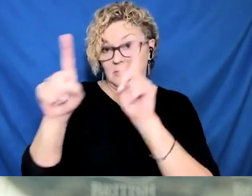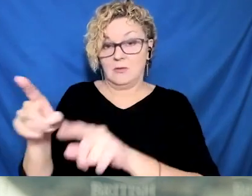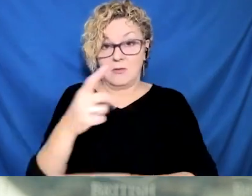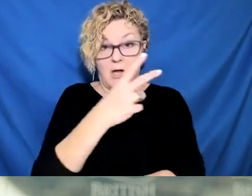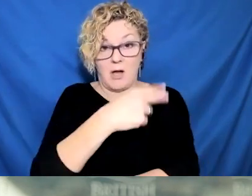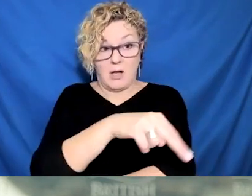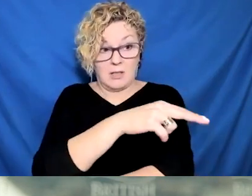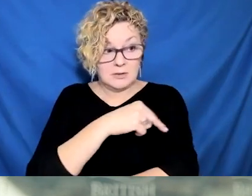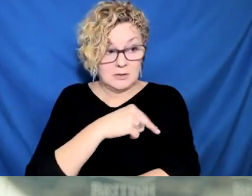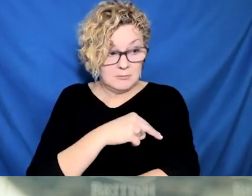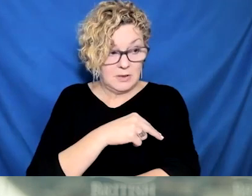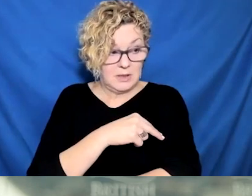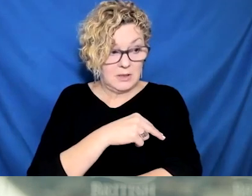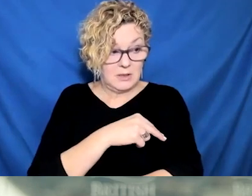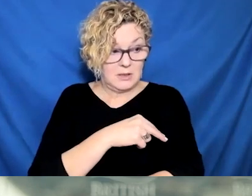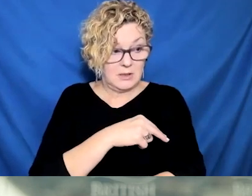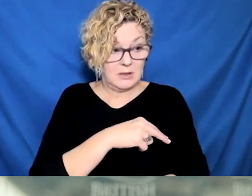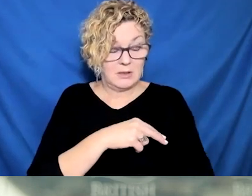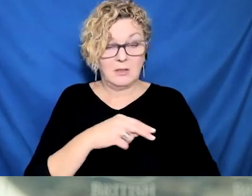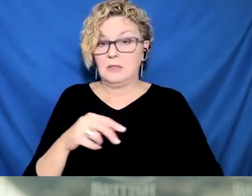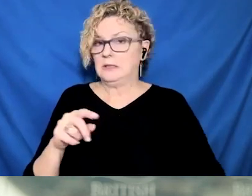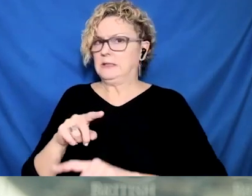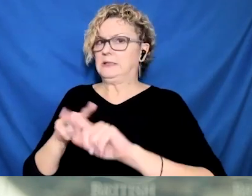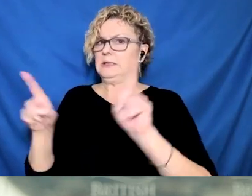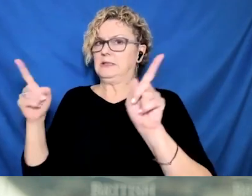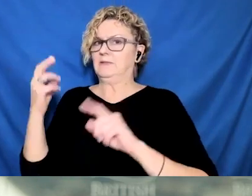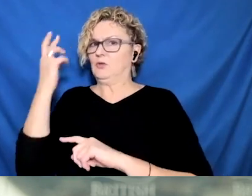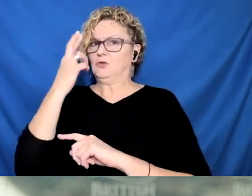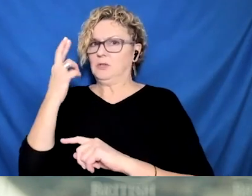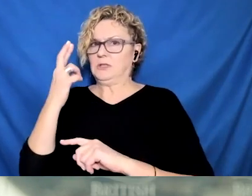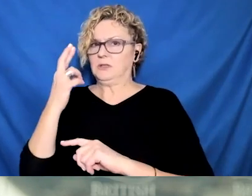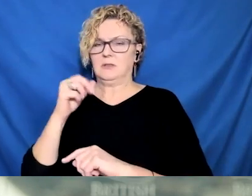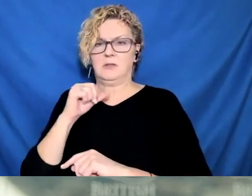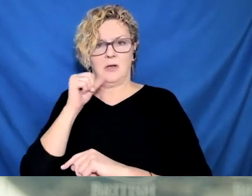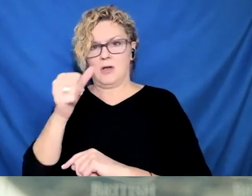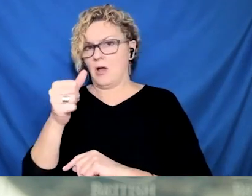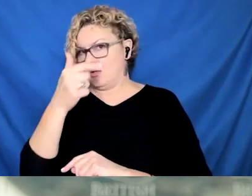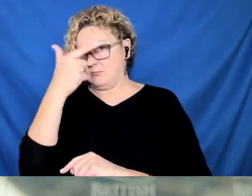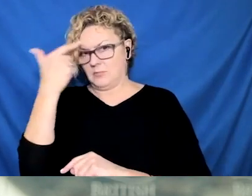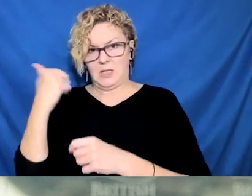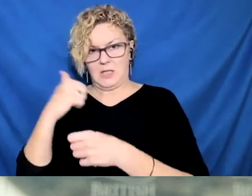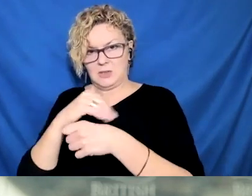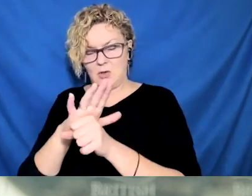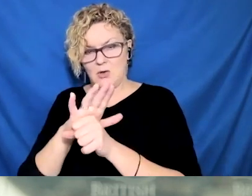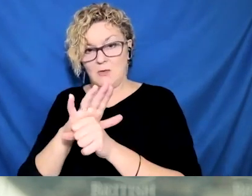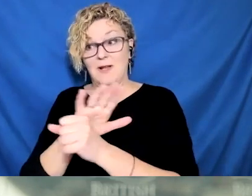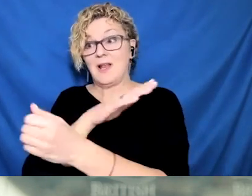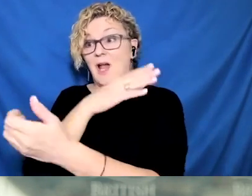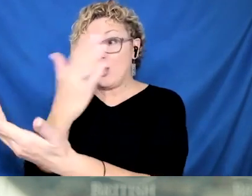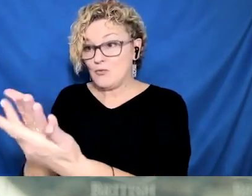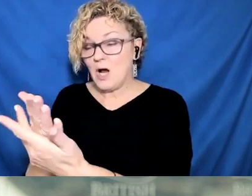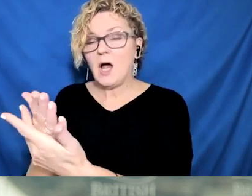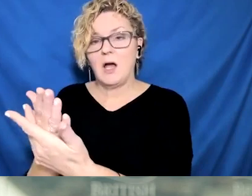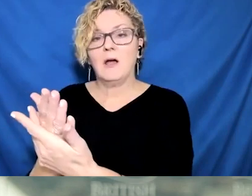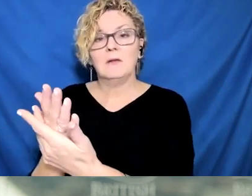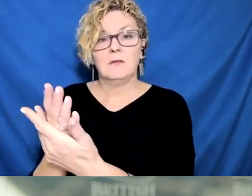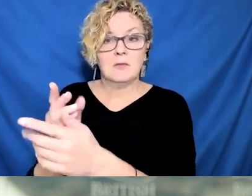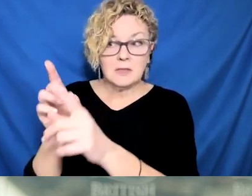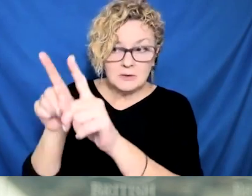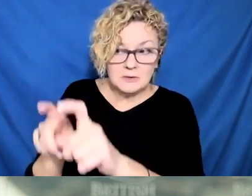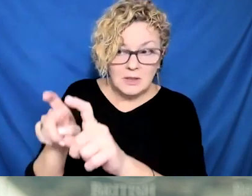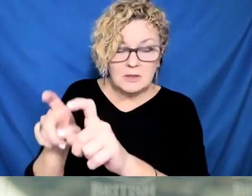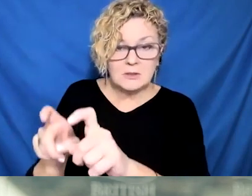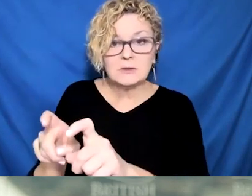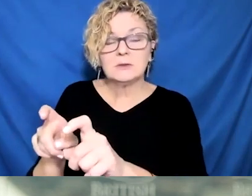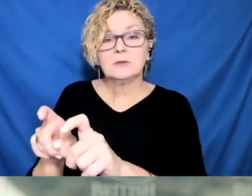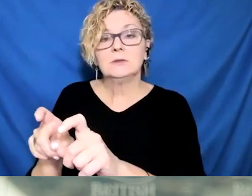employees with sick hours in Fraser Health from January 17th to 19th, which is not